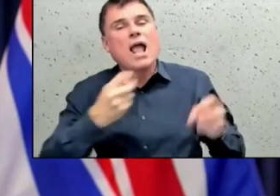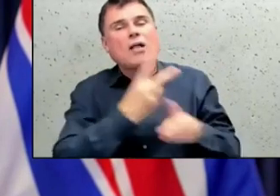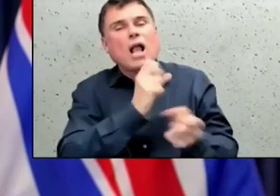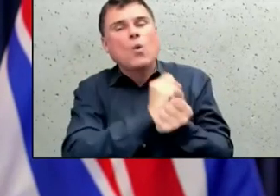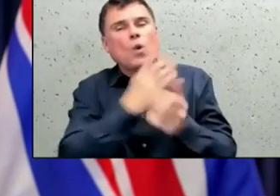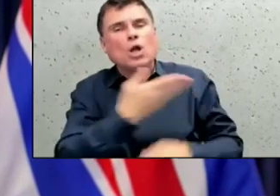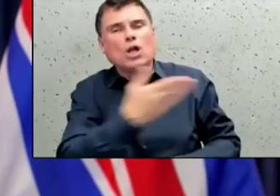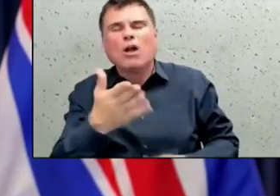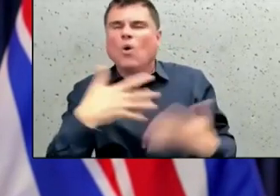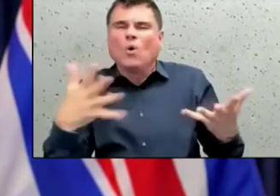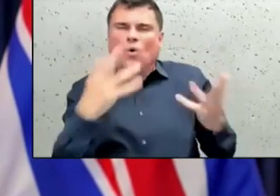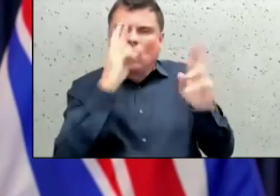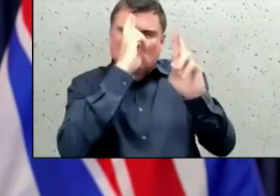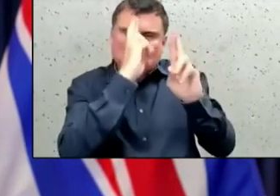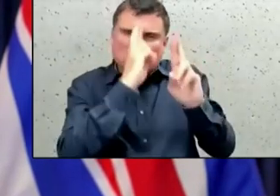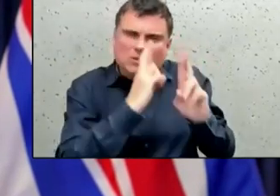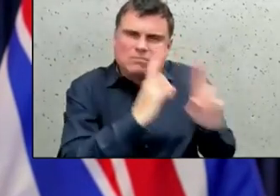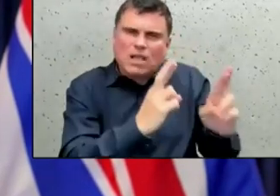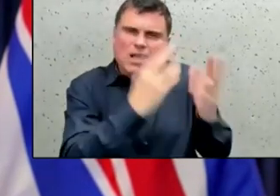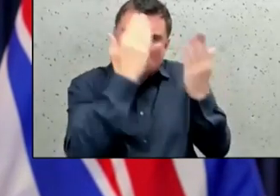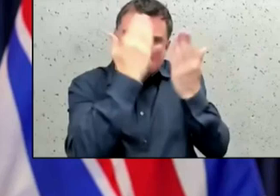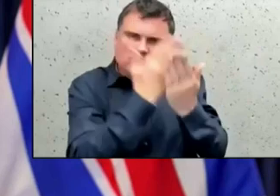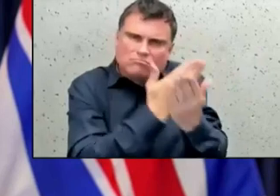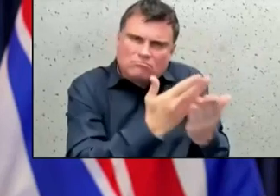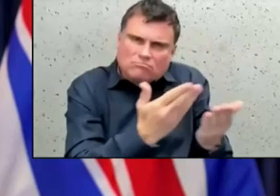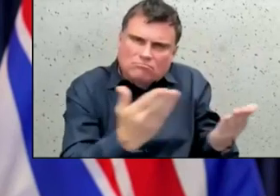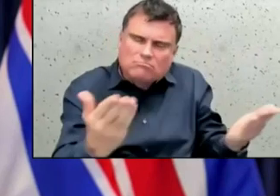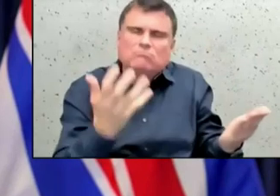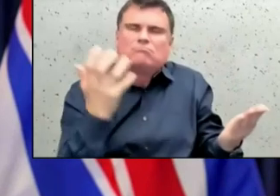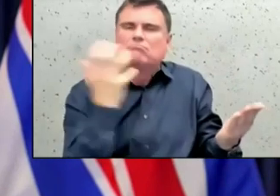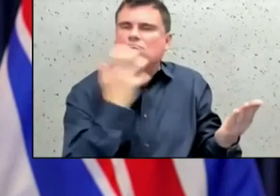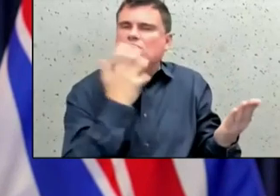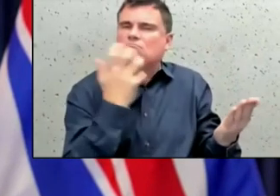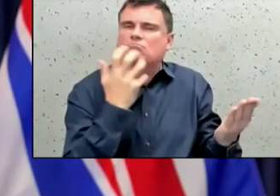this later, about 11,500